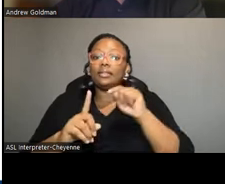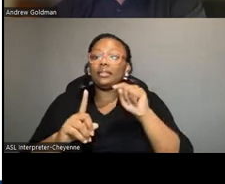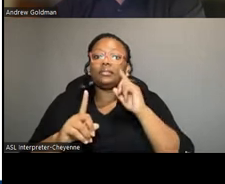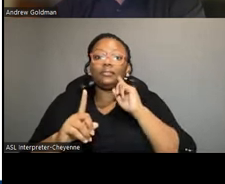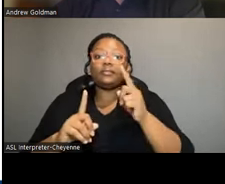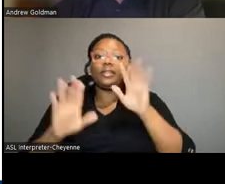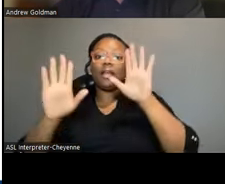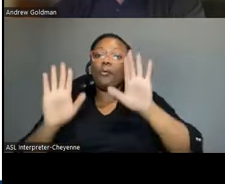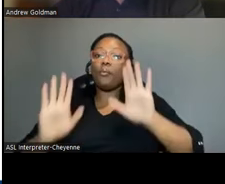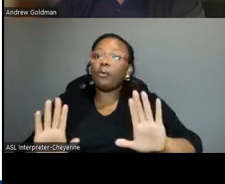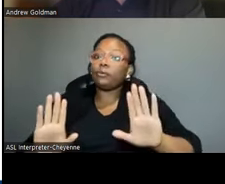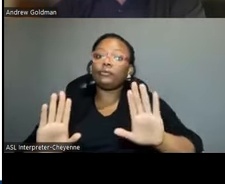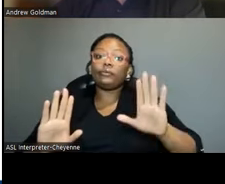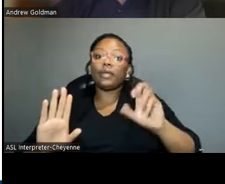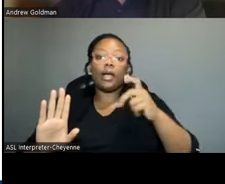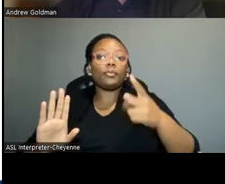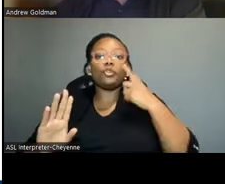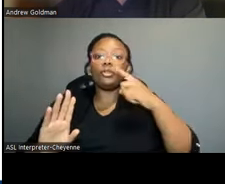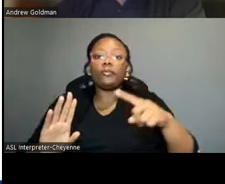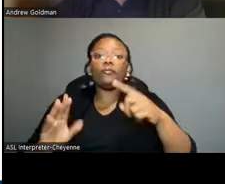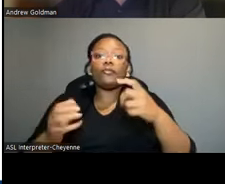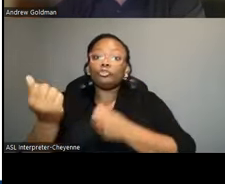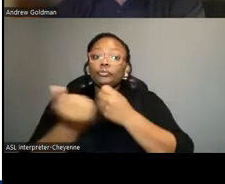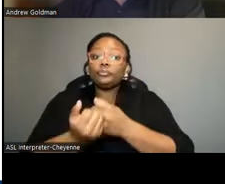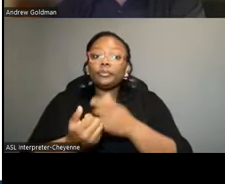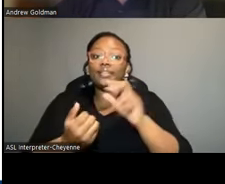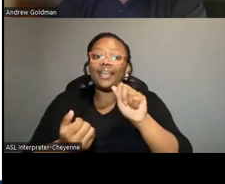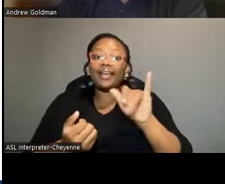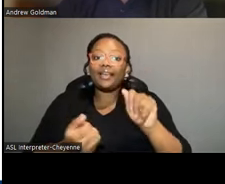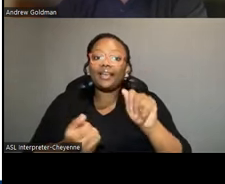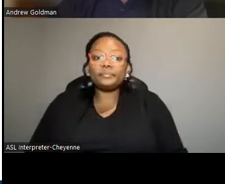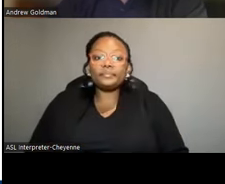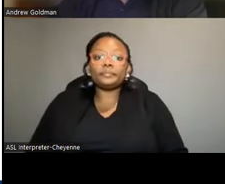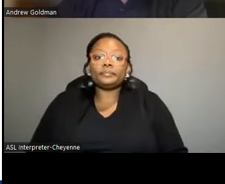wonderful opportunity to support the AIA.